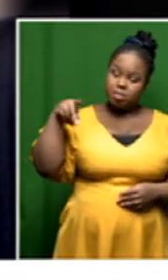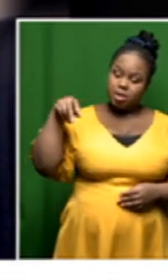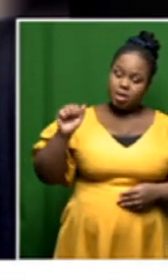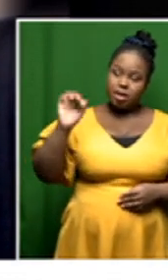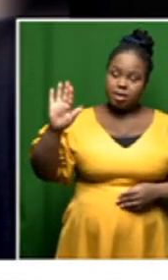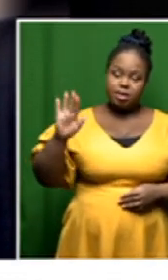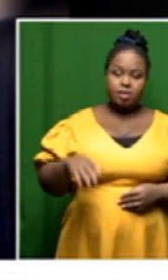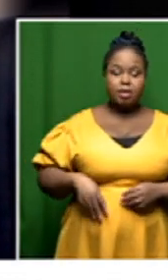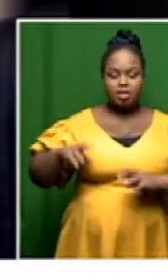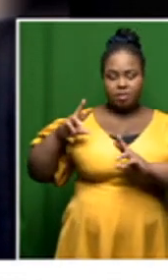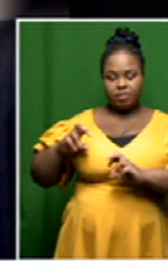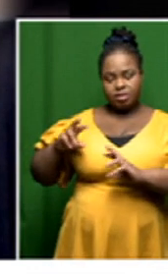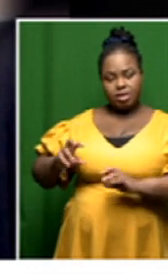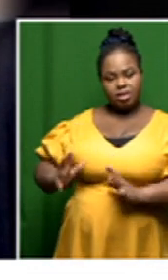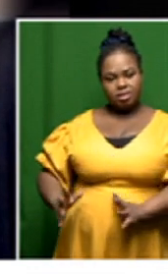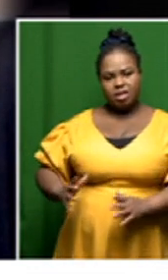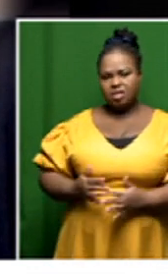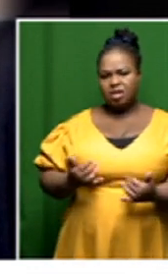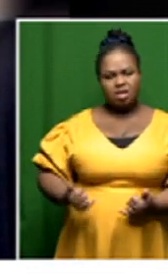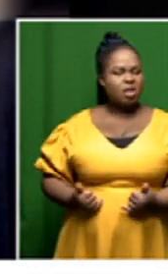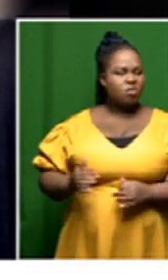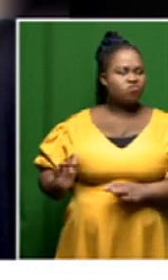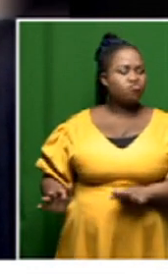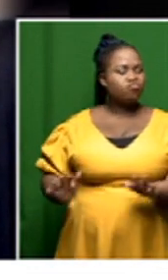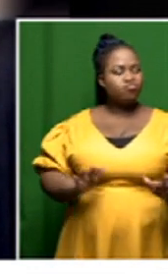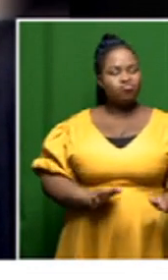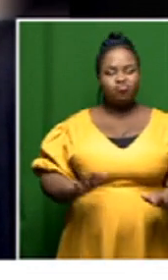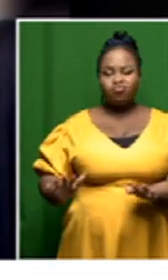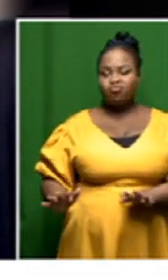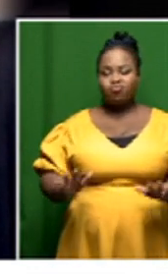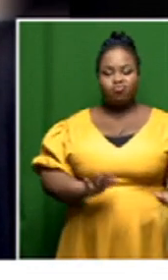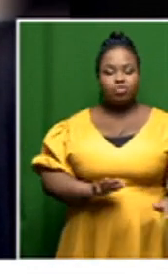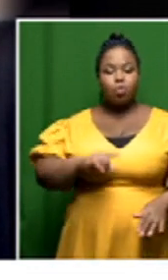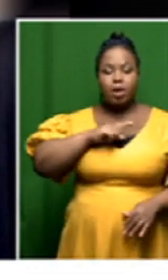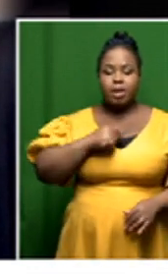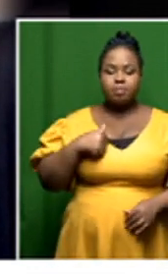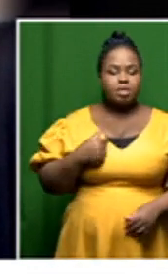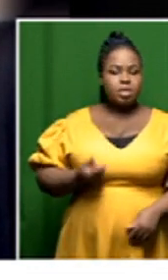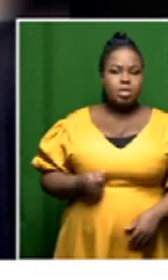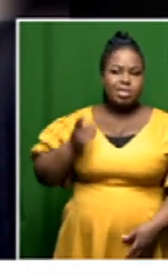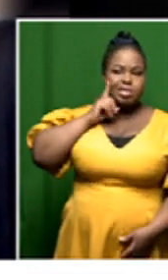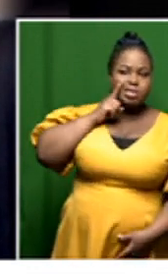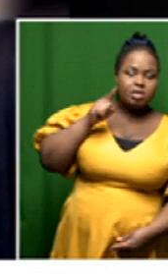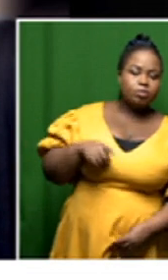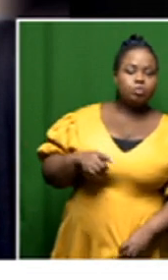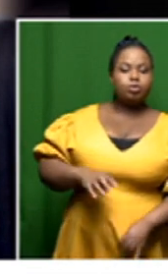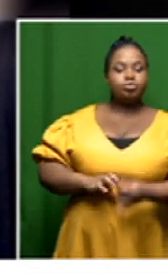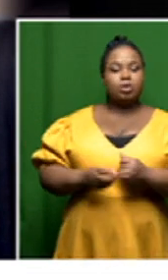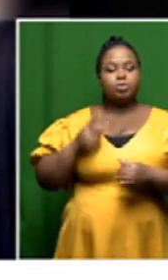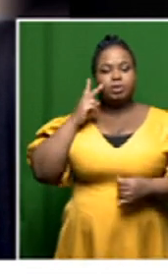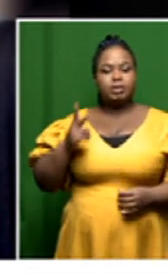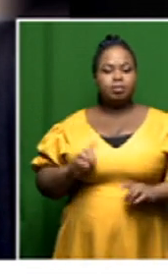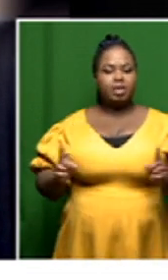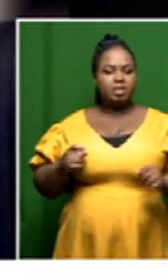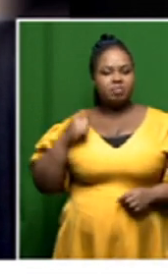particularly the investigators are pursuing these matters um i've been following these matters very closely and and one